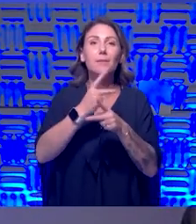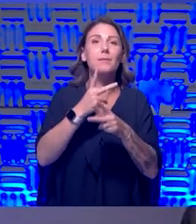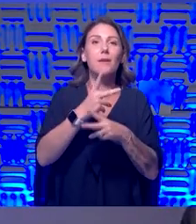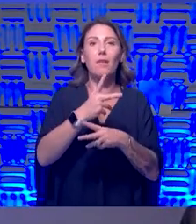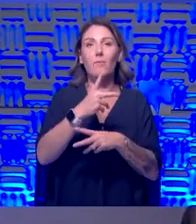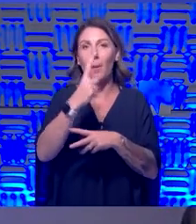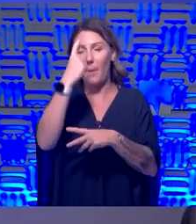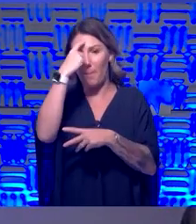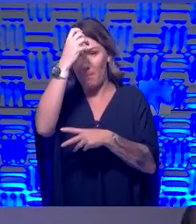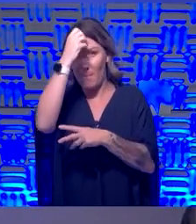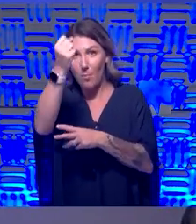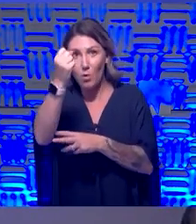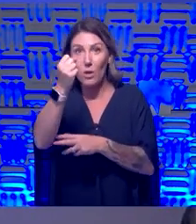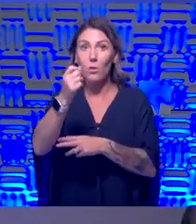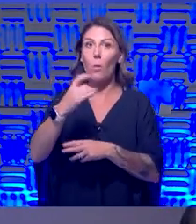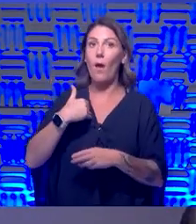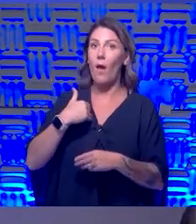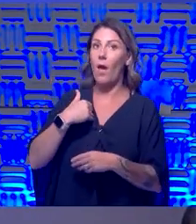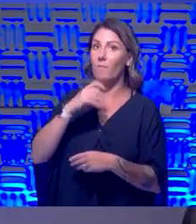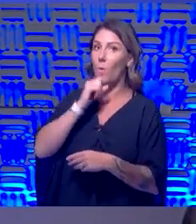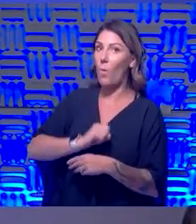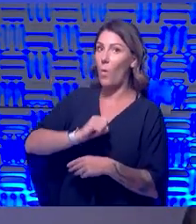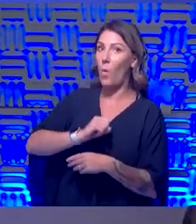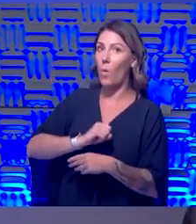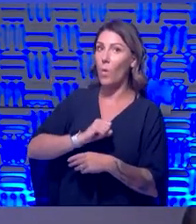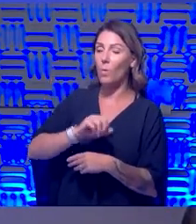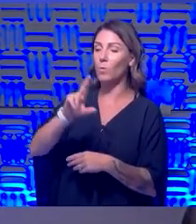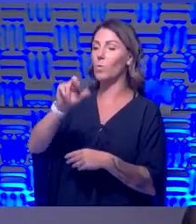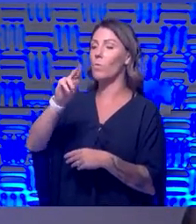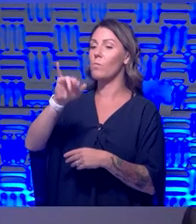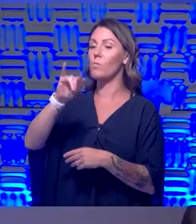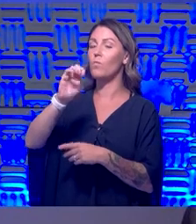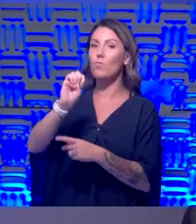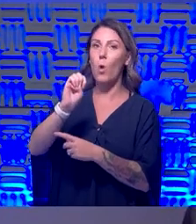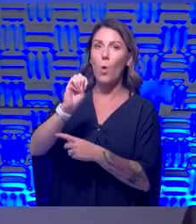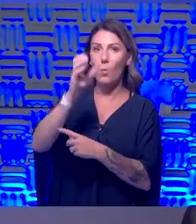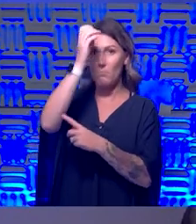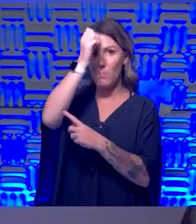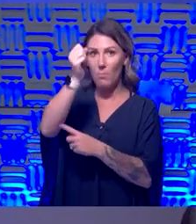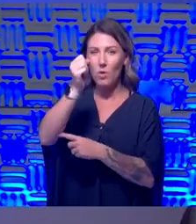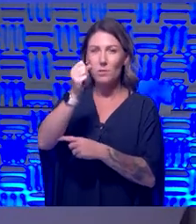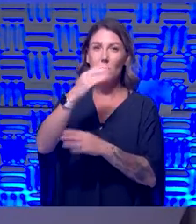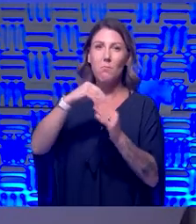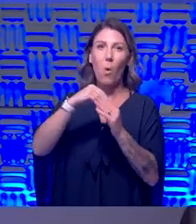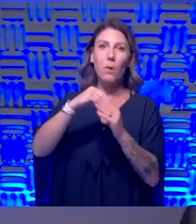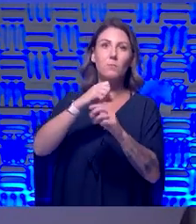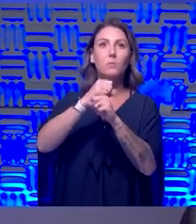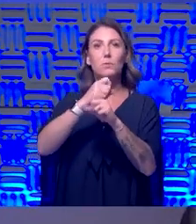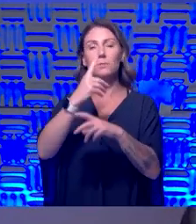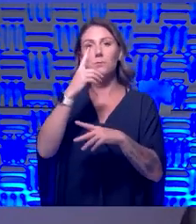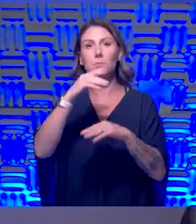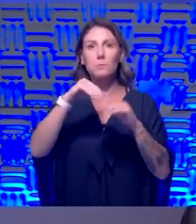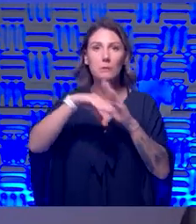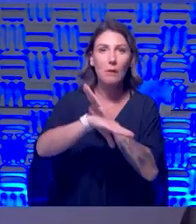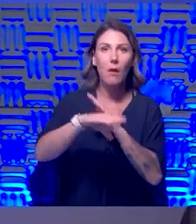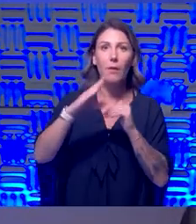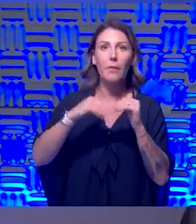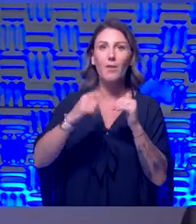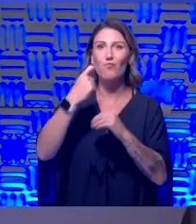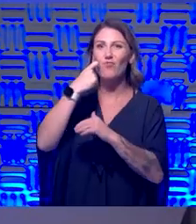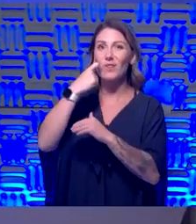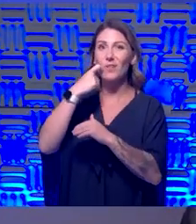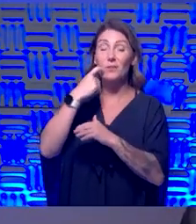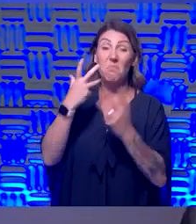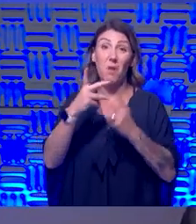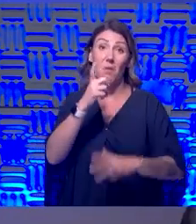old, you know, remote memory typically is more resistant to decline than recent memory. So they might not remember at all that you